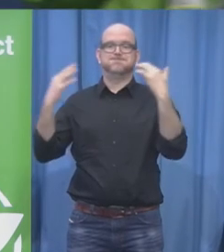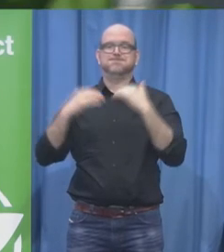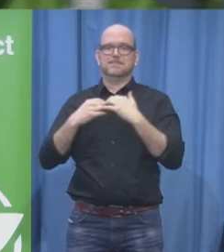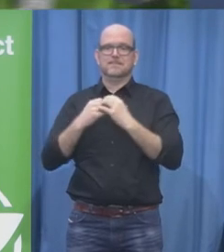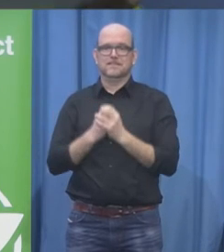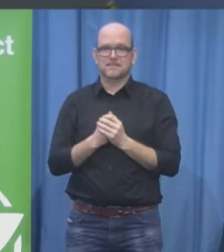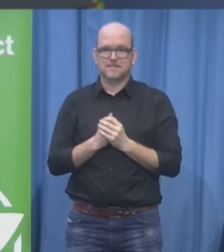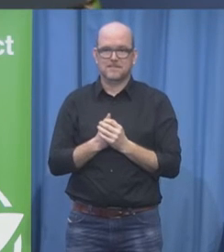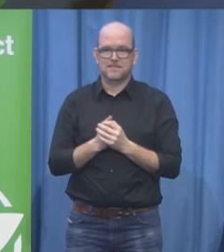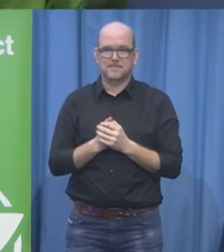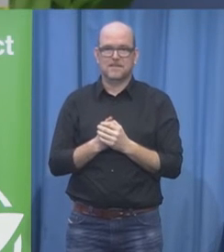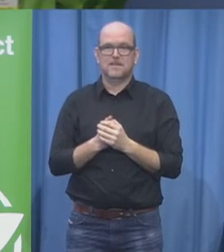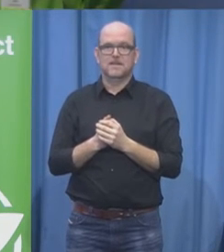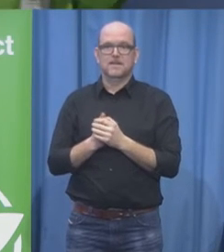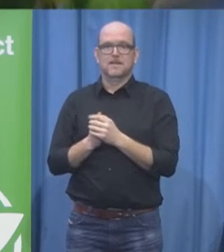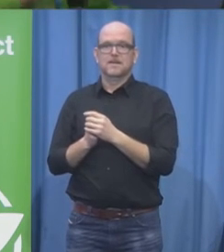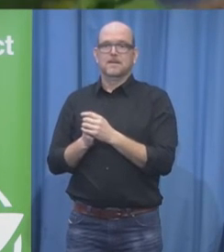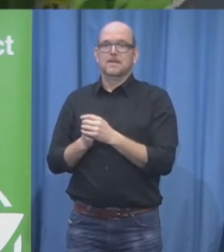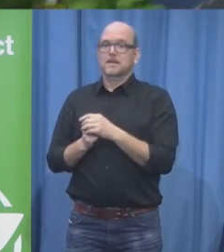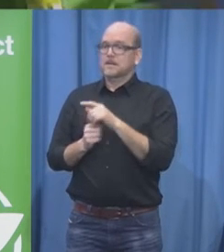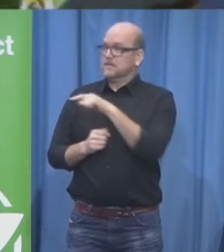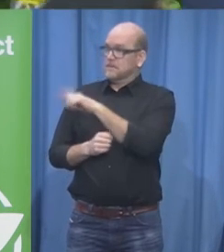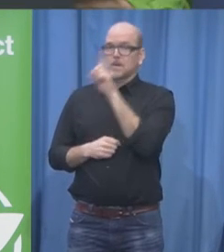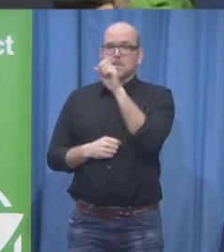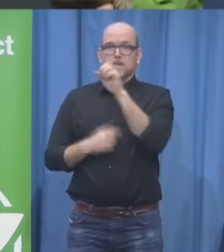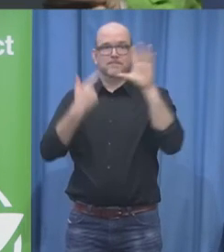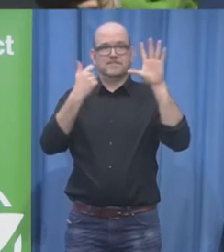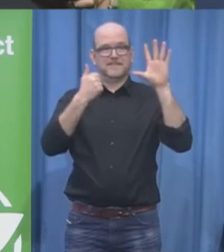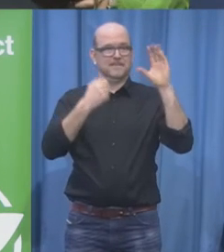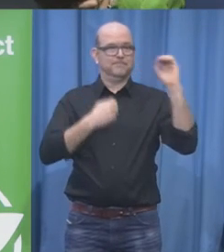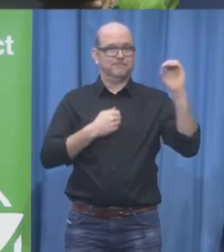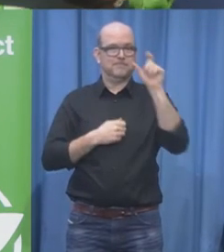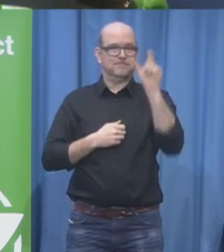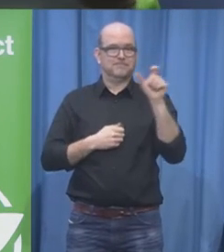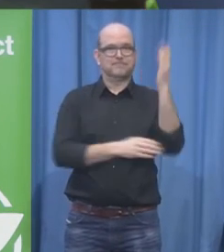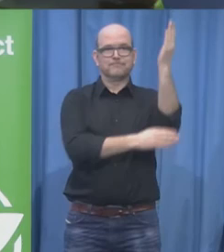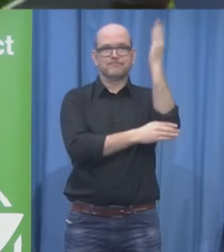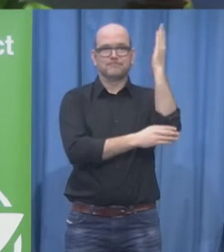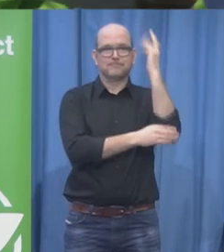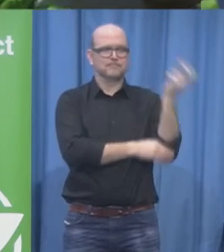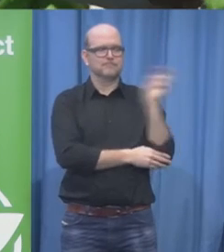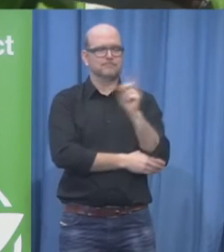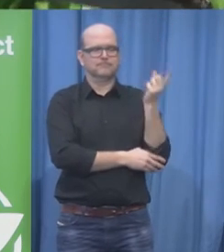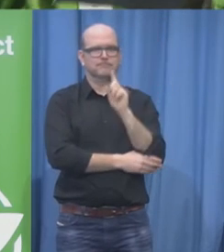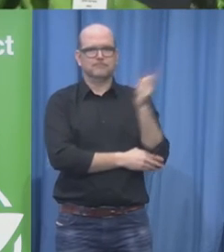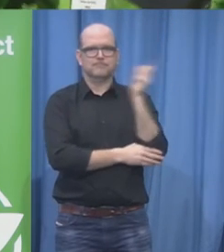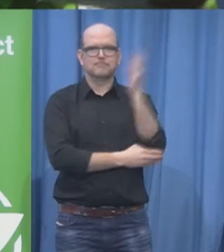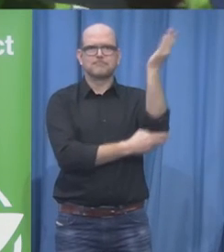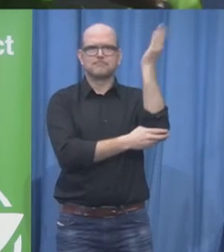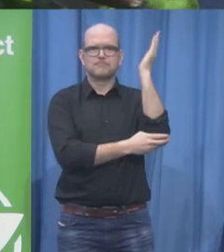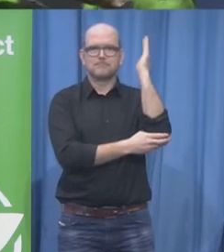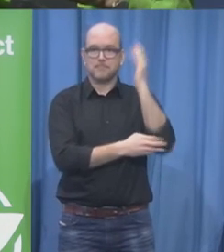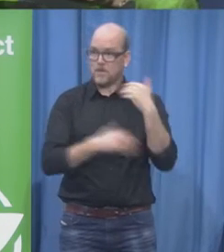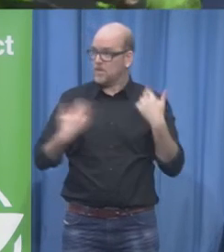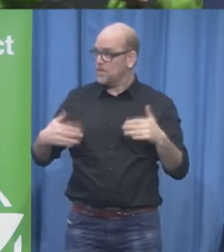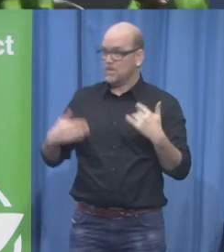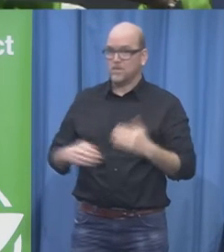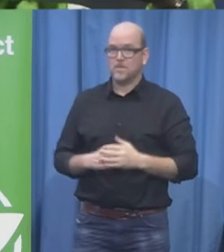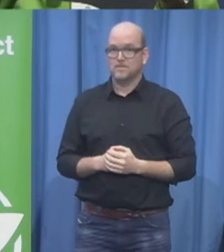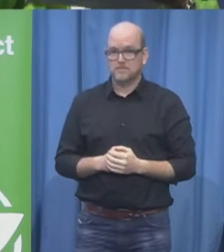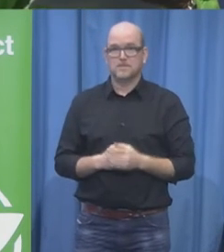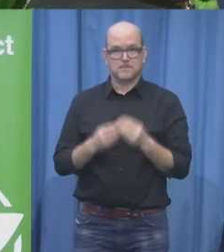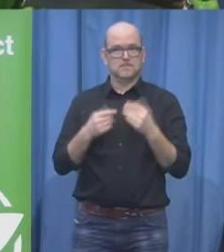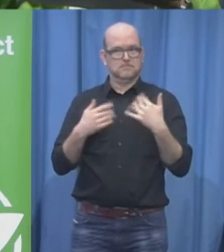and speakers that is a rich rich source of information and collaboration we are here to really